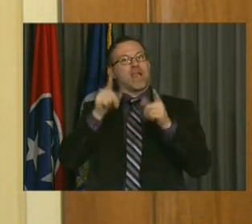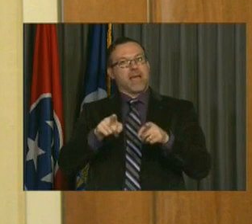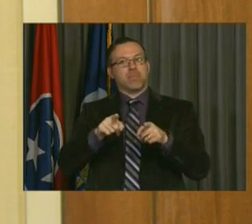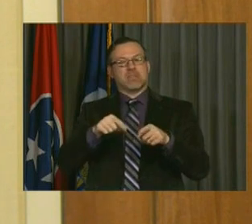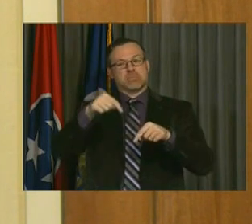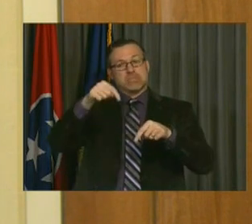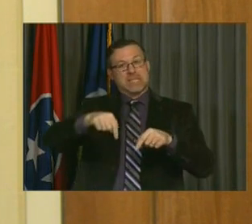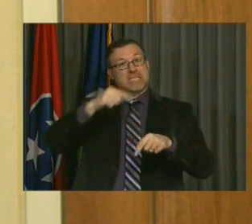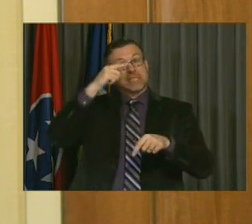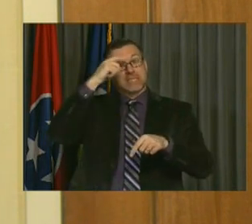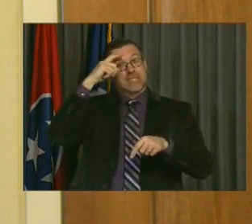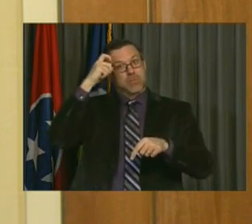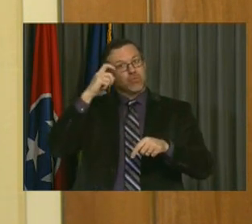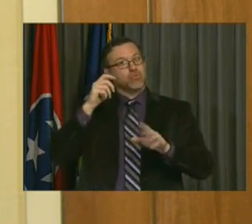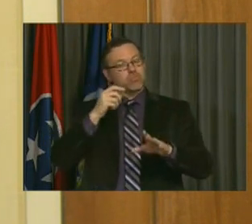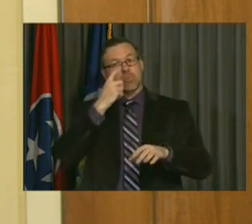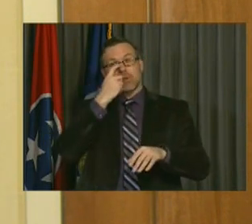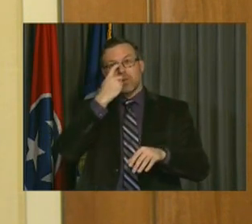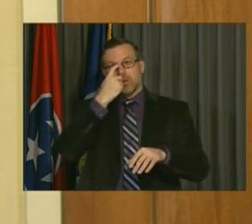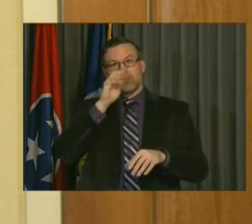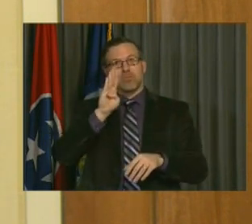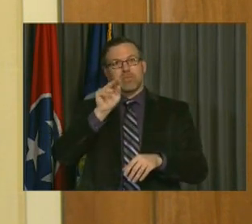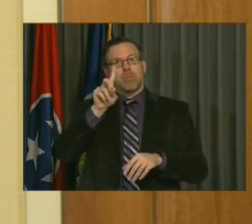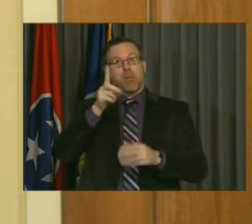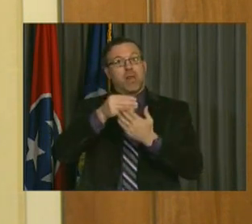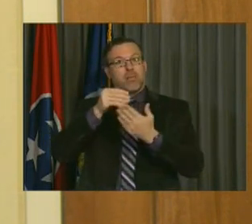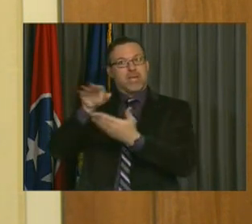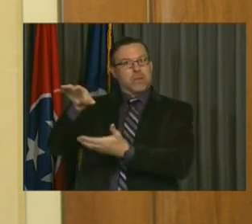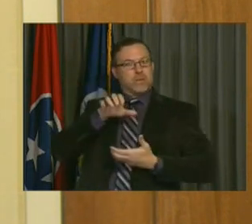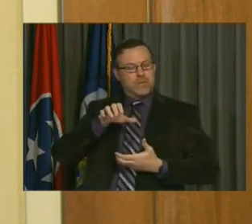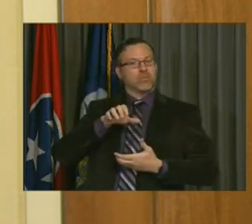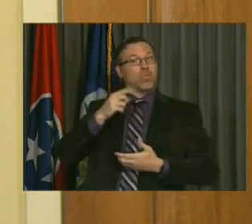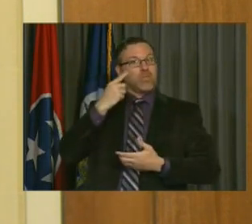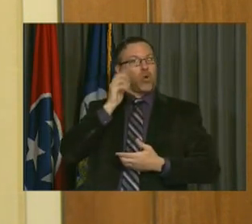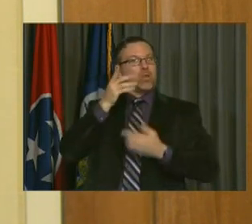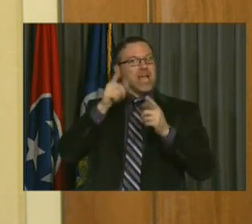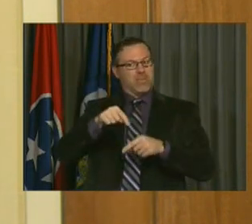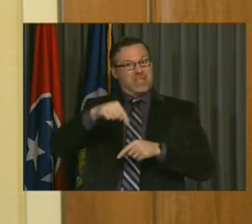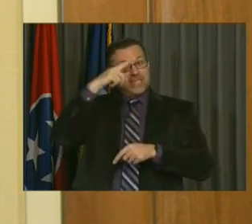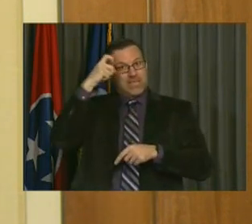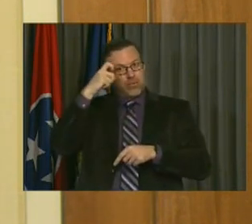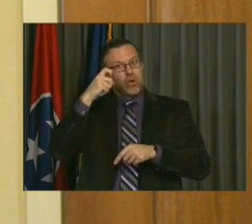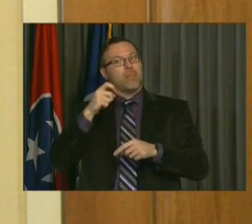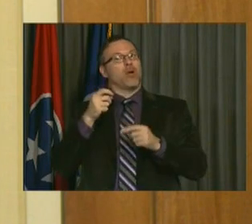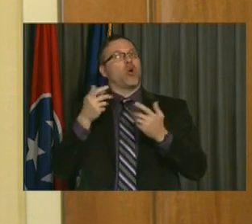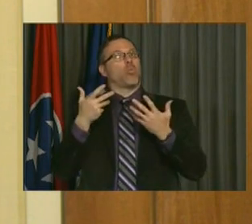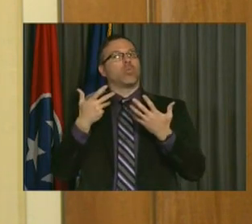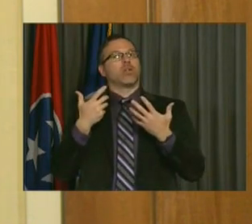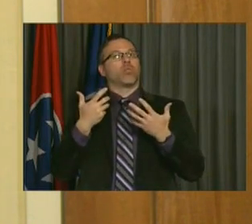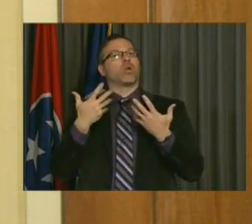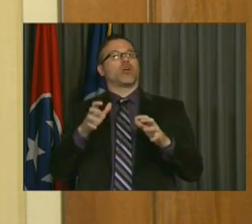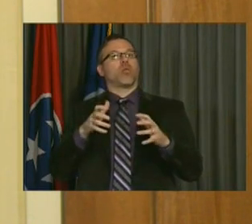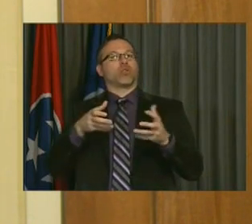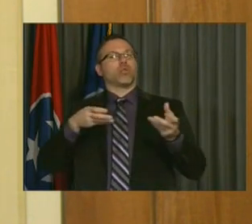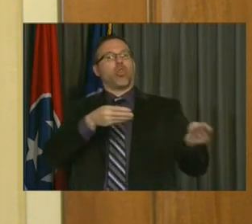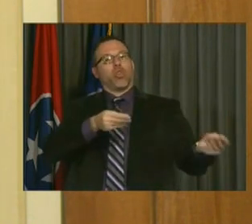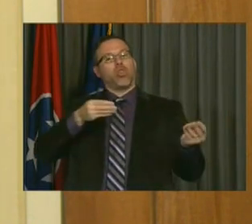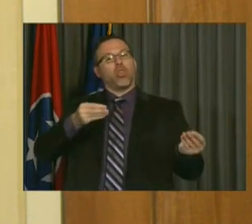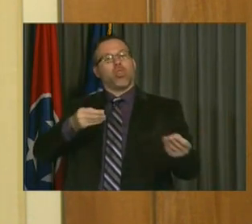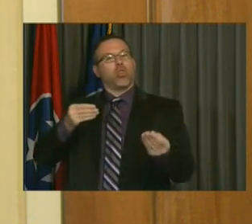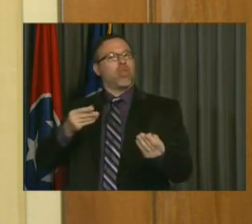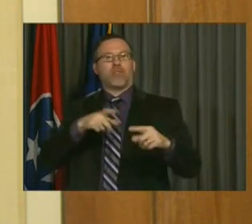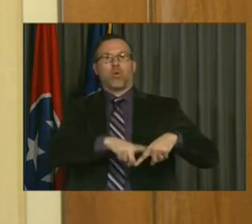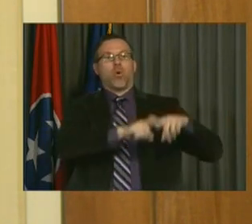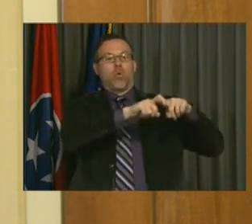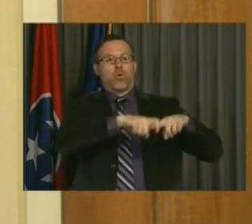But due to the order to reduce spending on capital projects, we've been able to delay that.